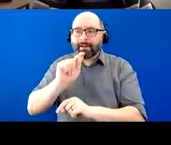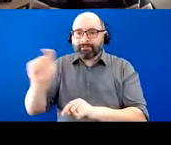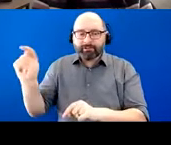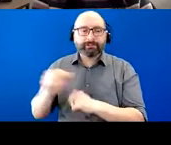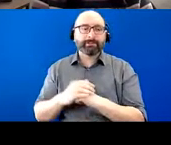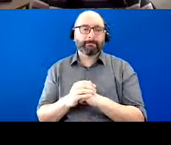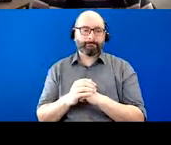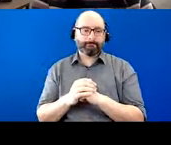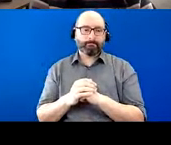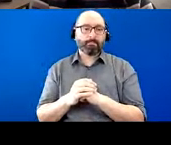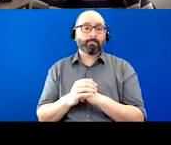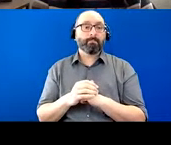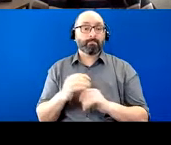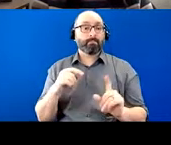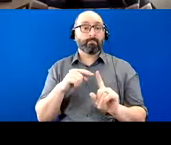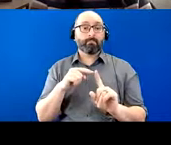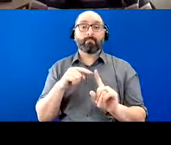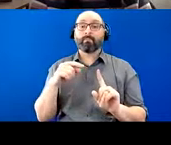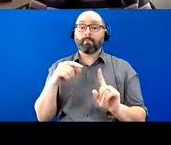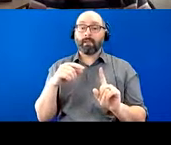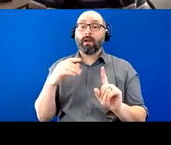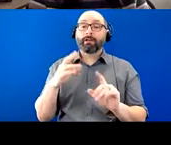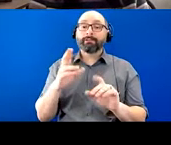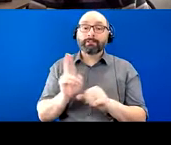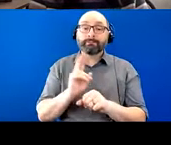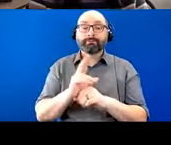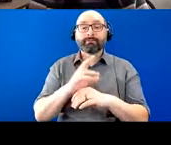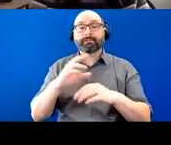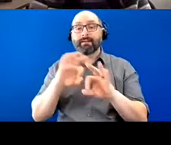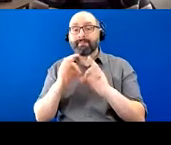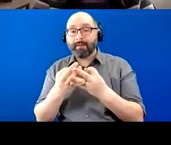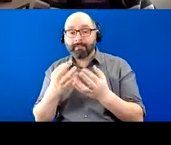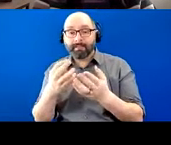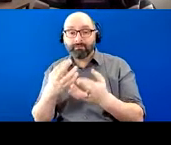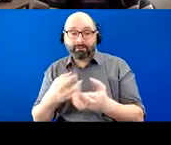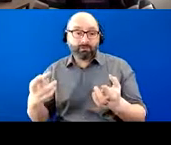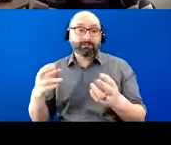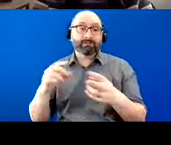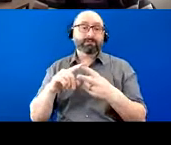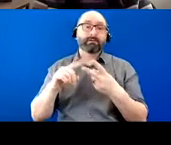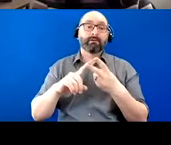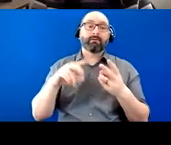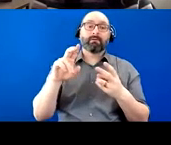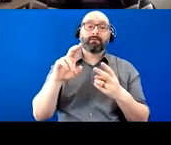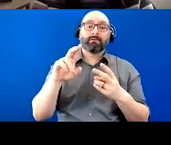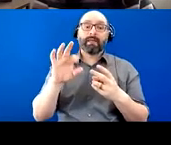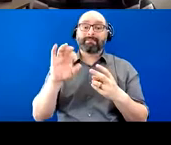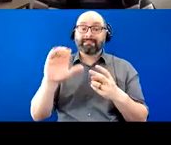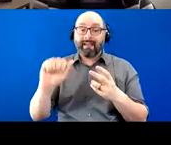Um, she utilized community resources like the Family Caregiver Alliance, medical transportation services, um,